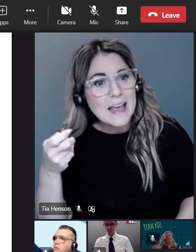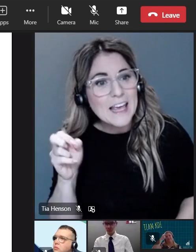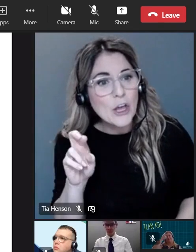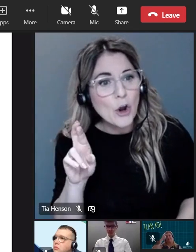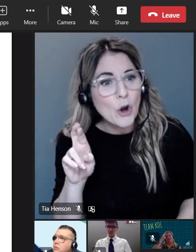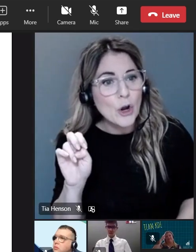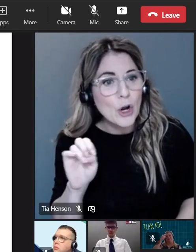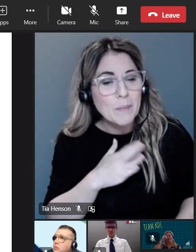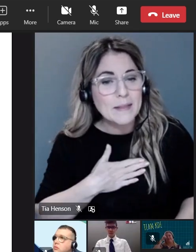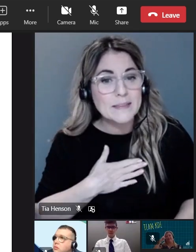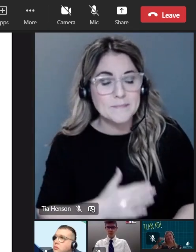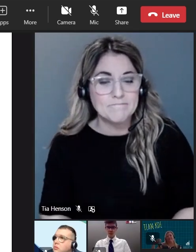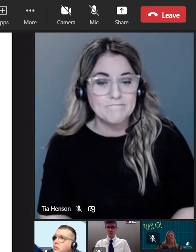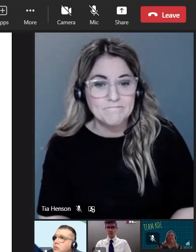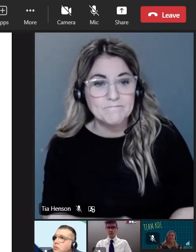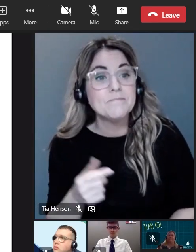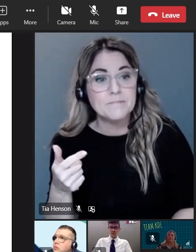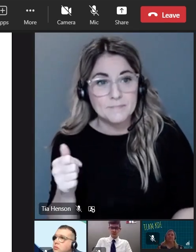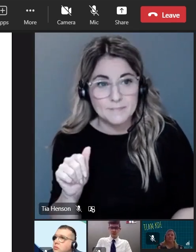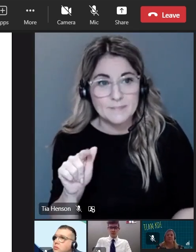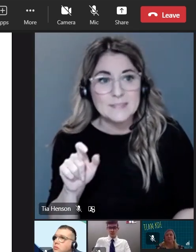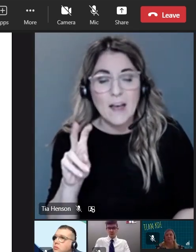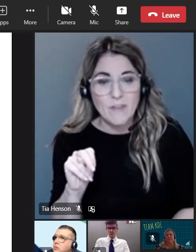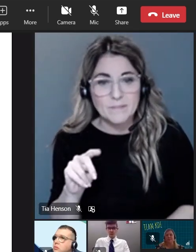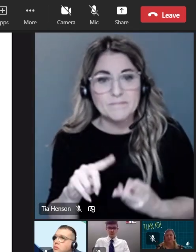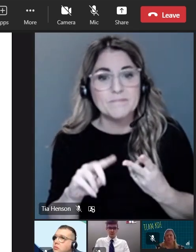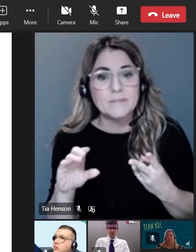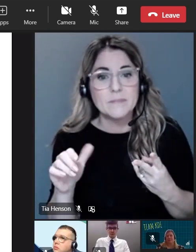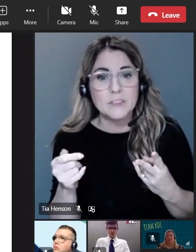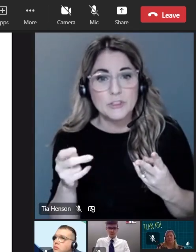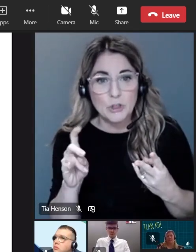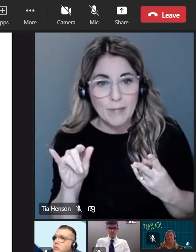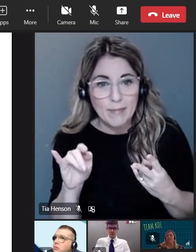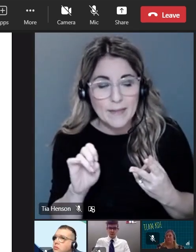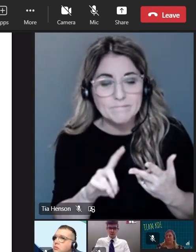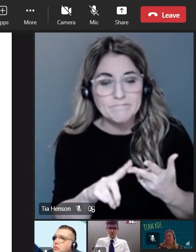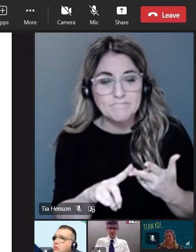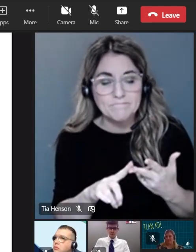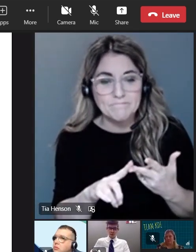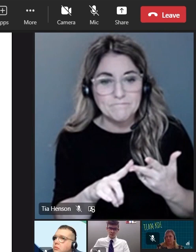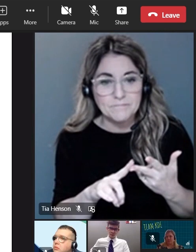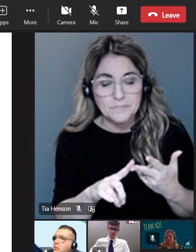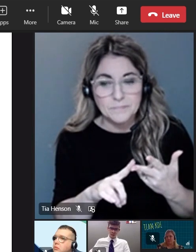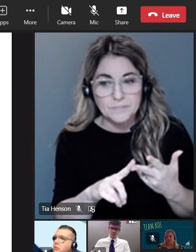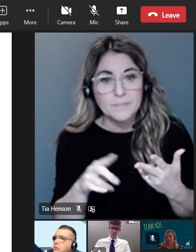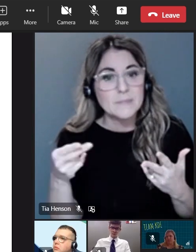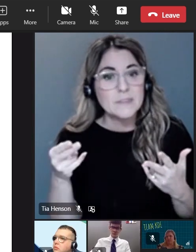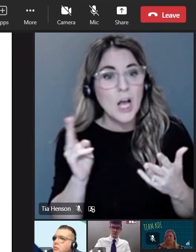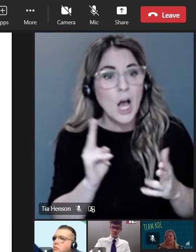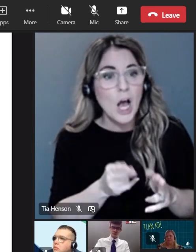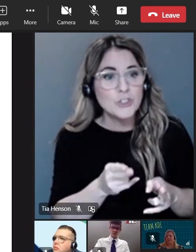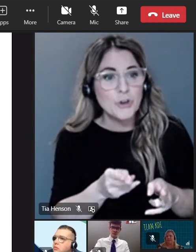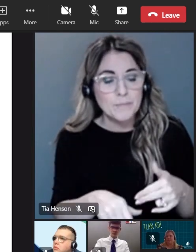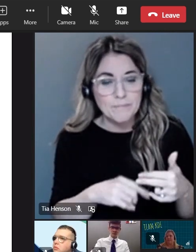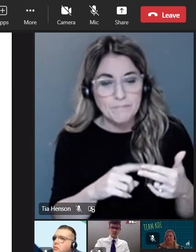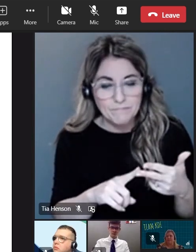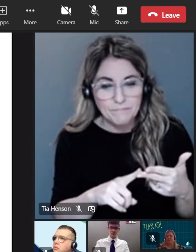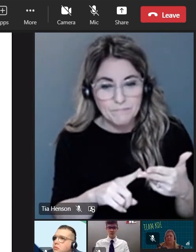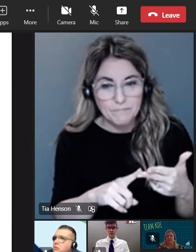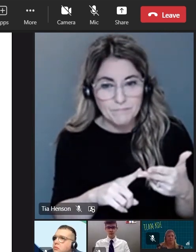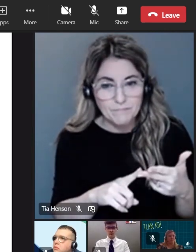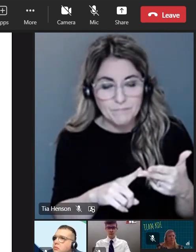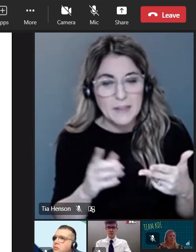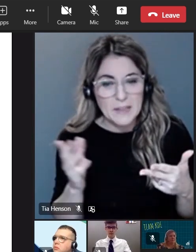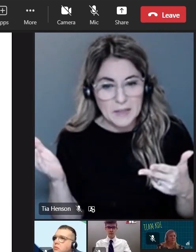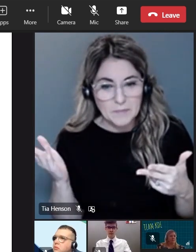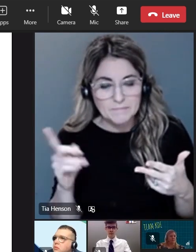Bruning, Charlie Browning, Hunter Combs. Here.